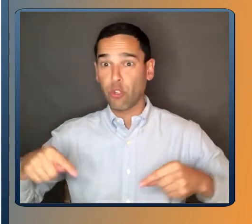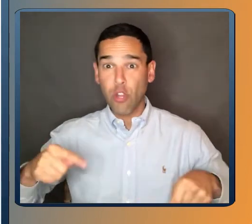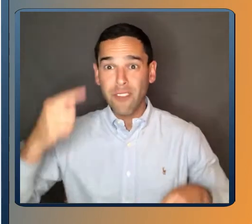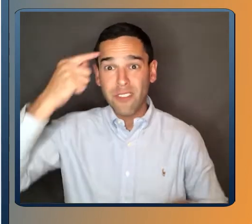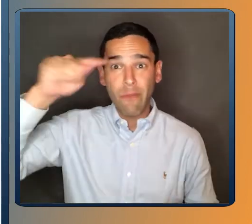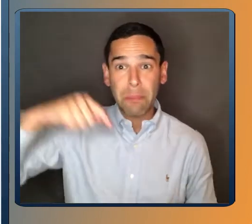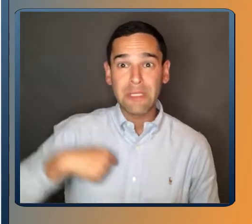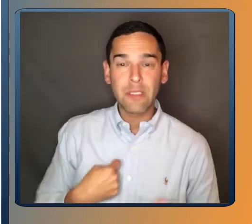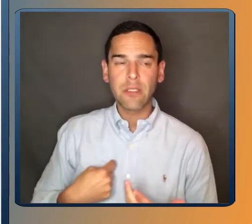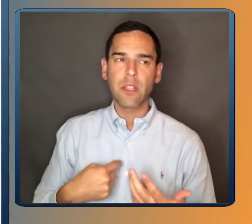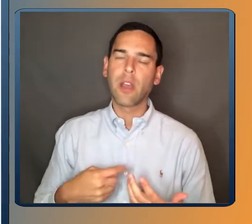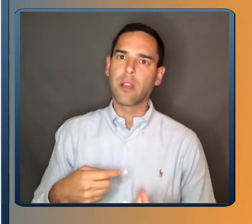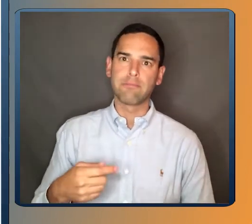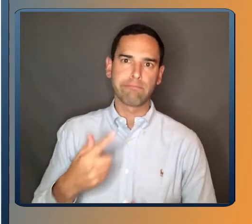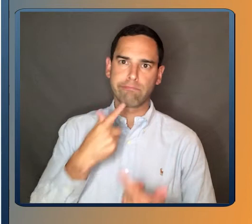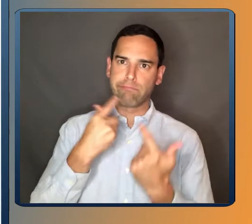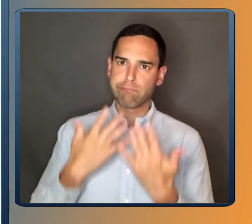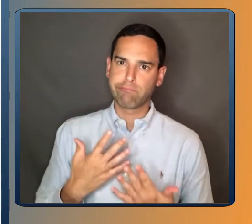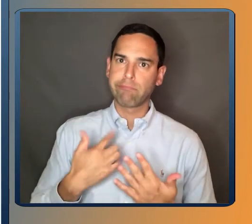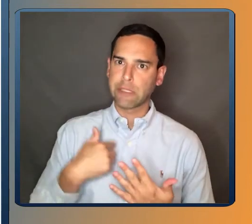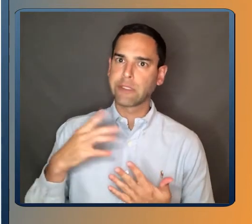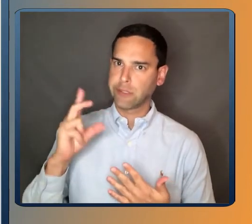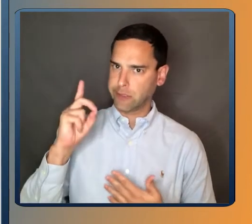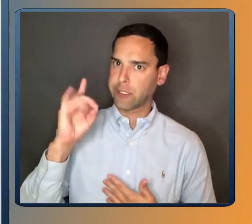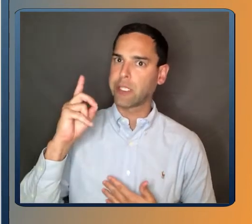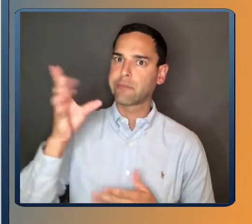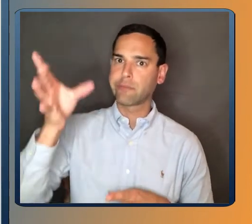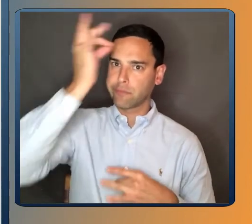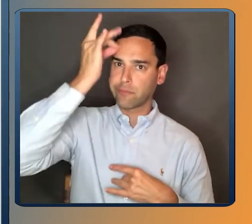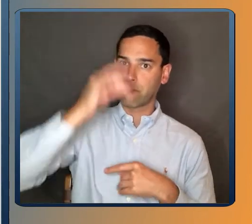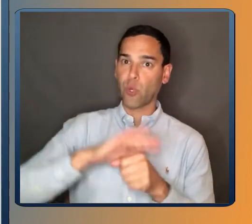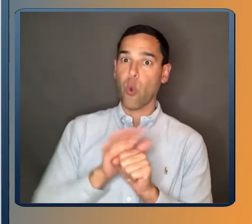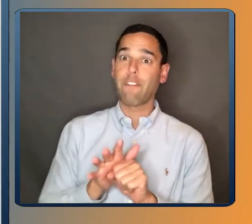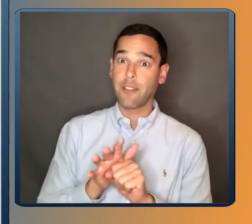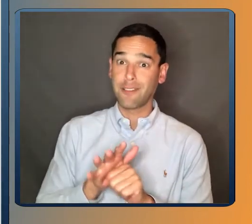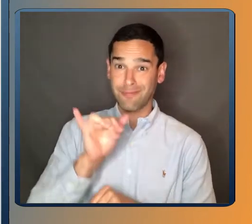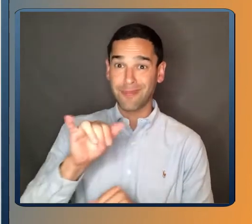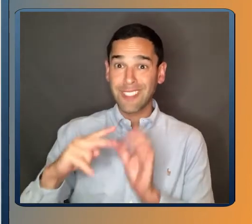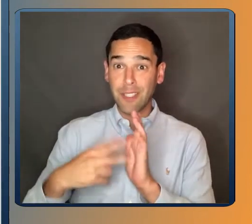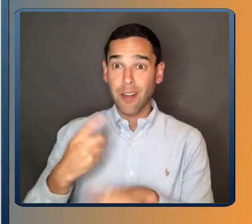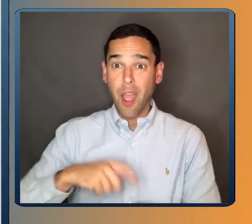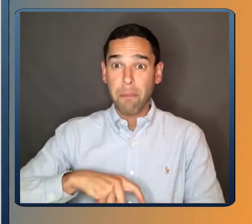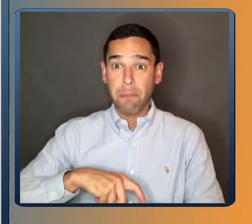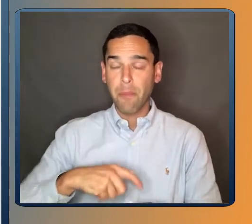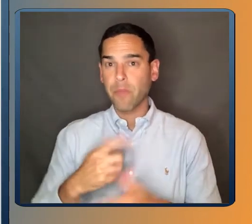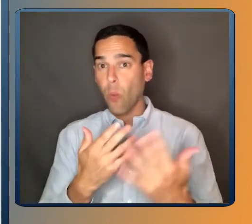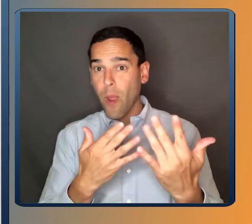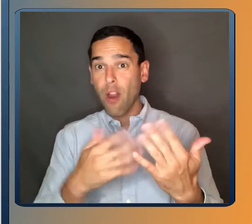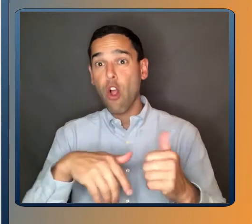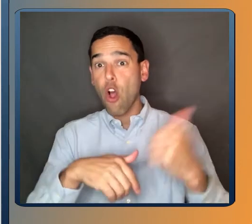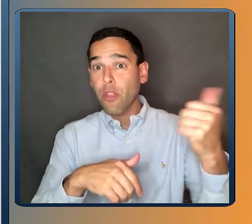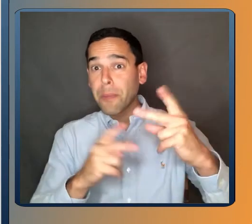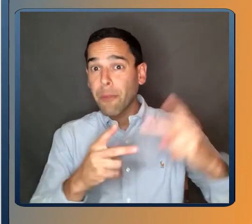was nervous for me. And unfortunately, I caught COVID a second time right before I got